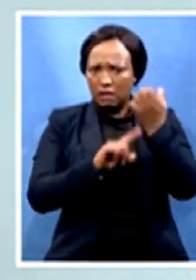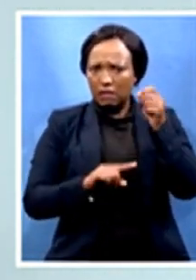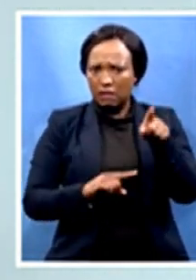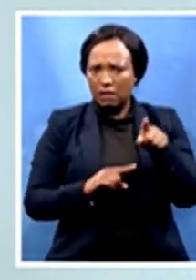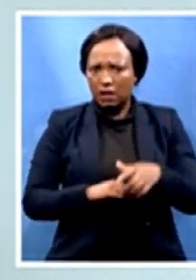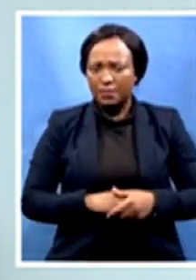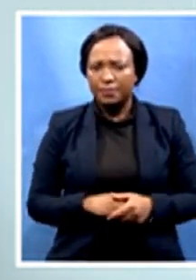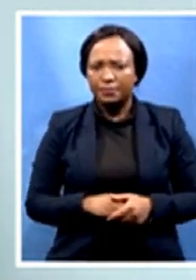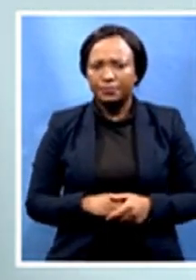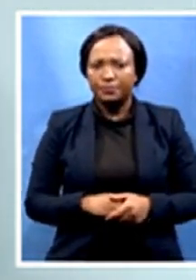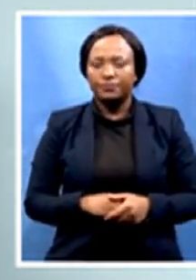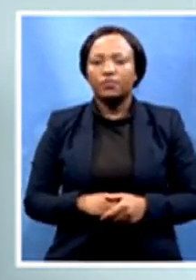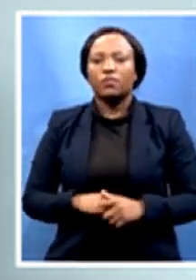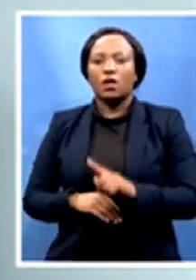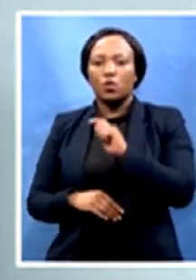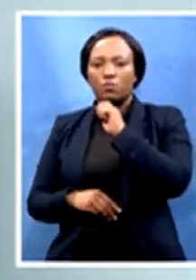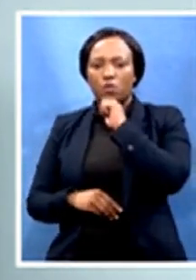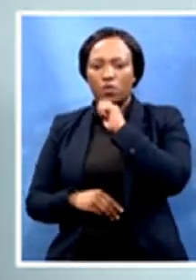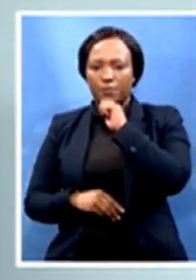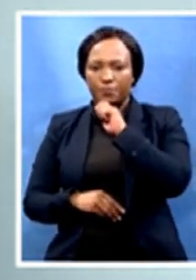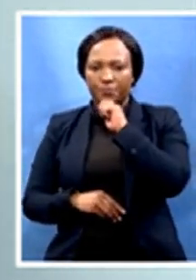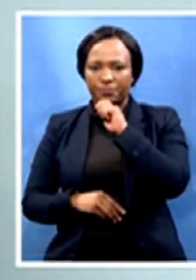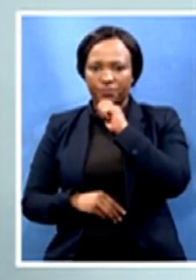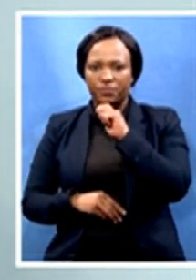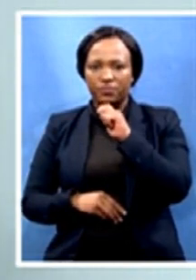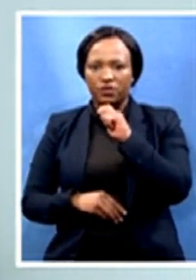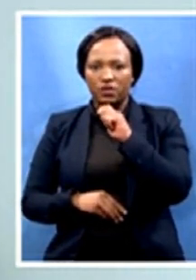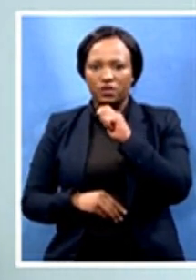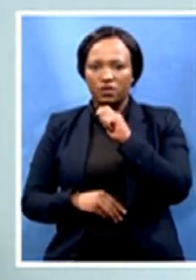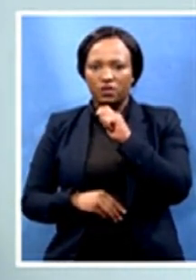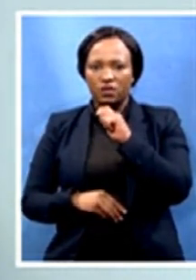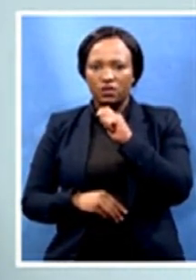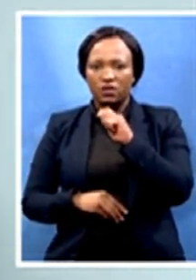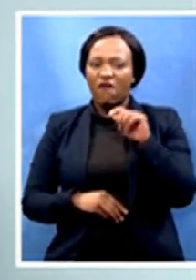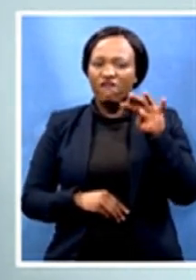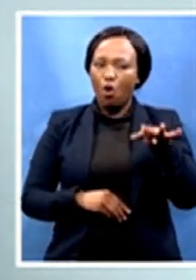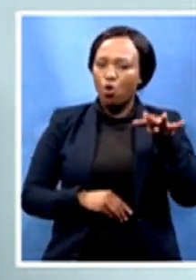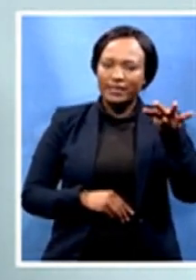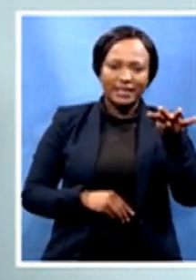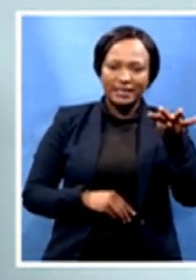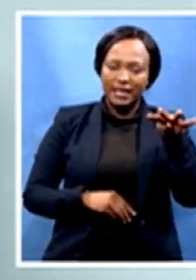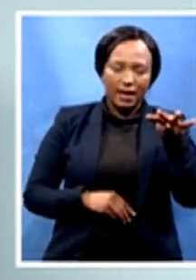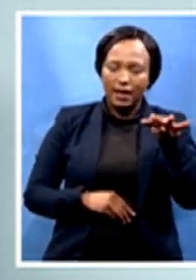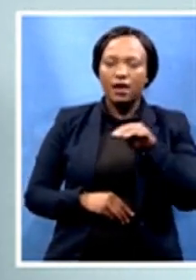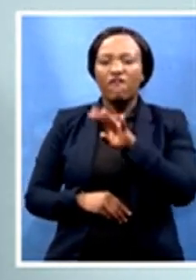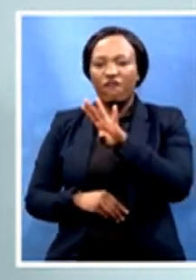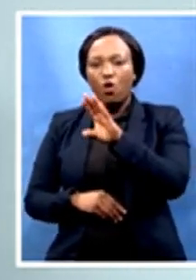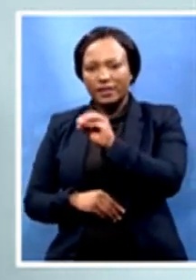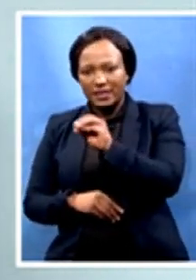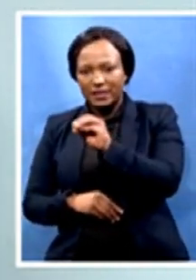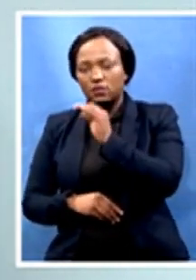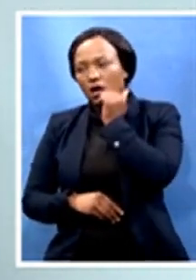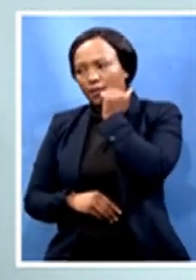it's not R14 million, it's R14 million, 4-0. My point is... might not be enough